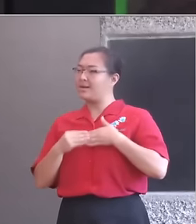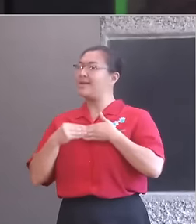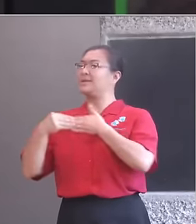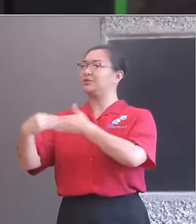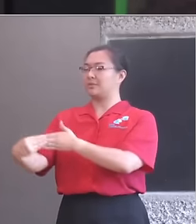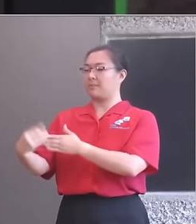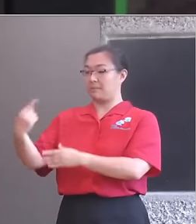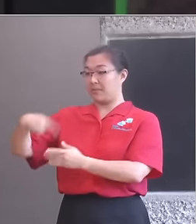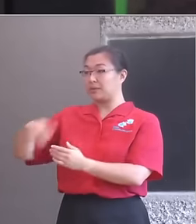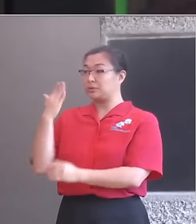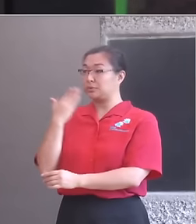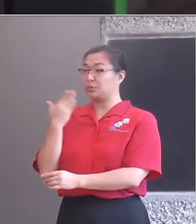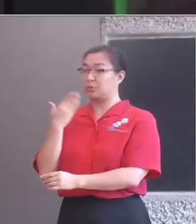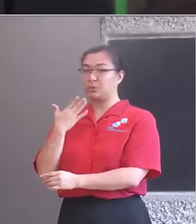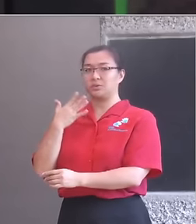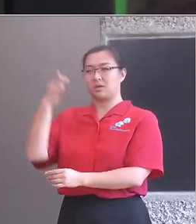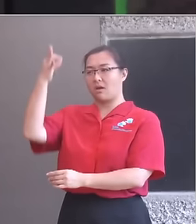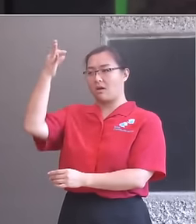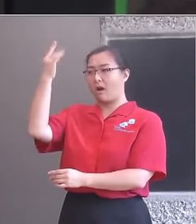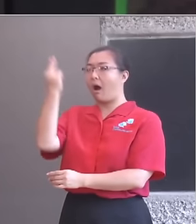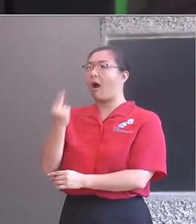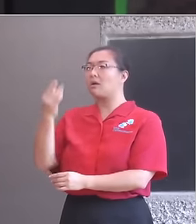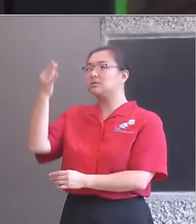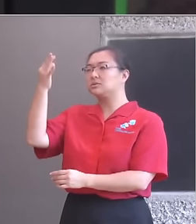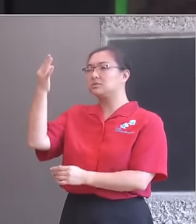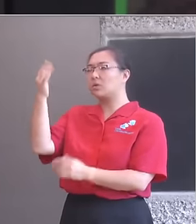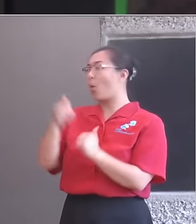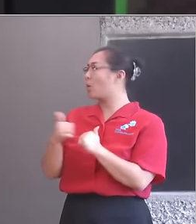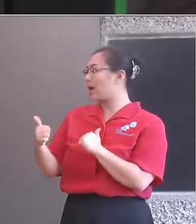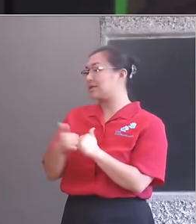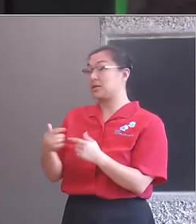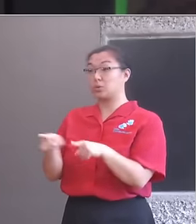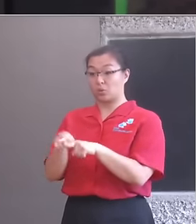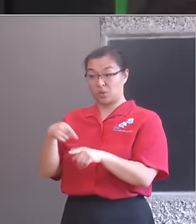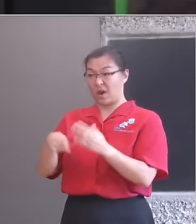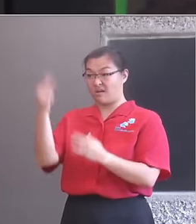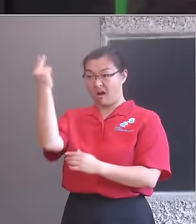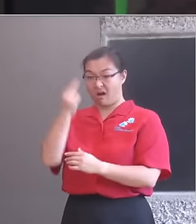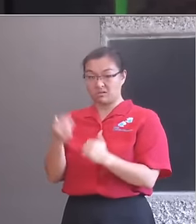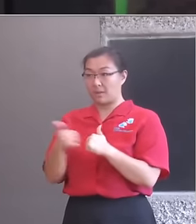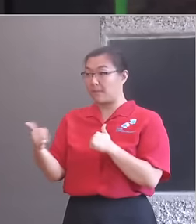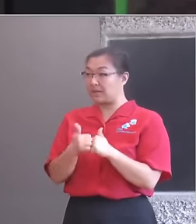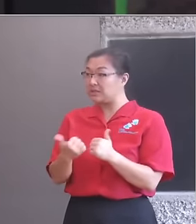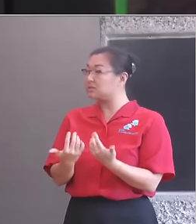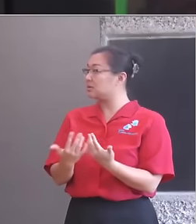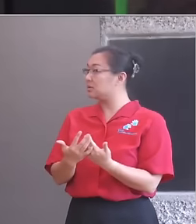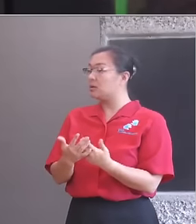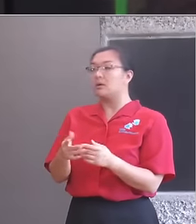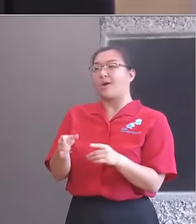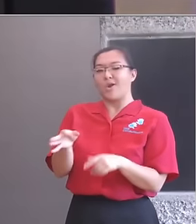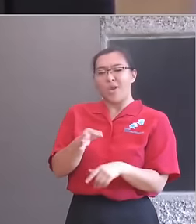schools, arts organisations and in the partnerships themselves. Strong, committed leadership at a local level,